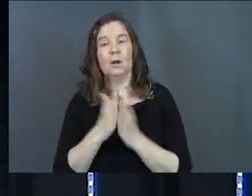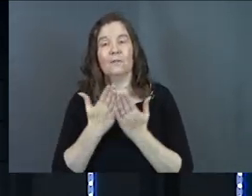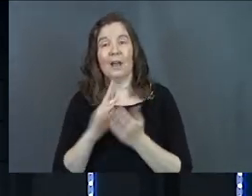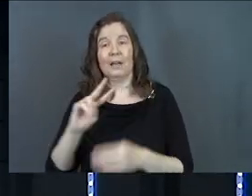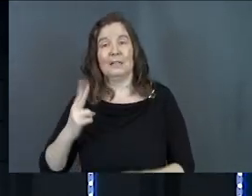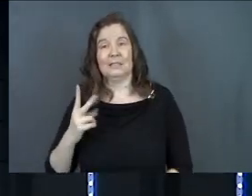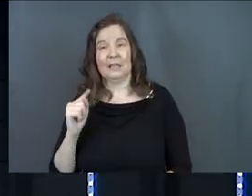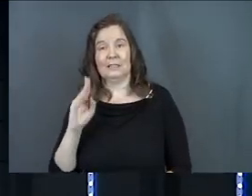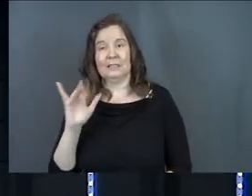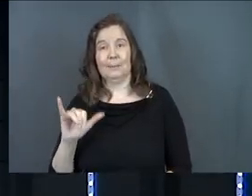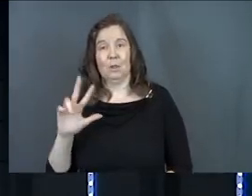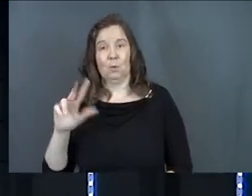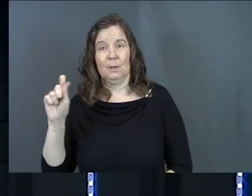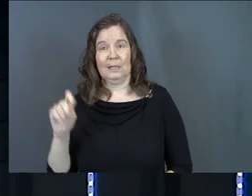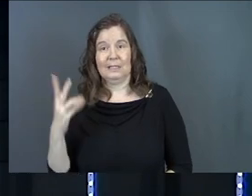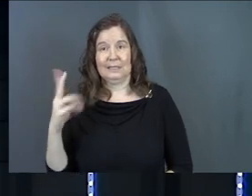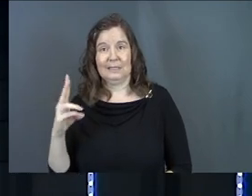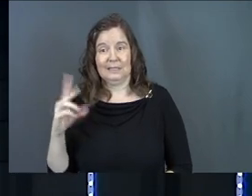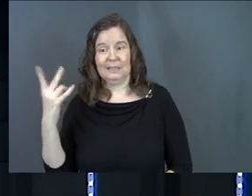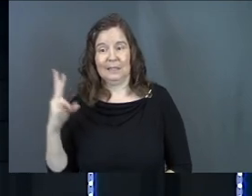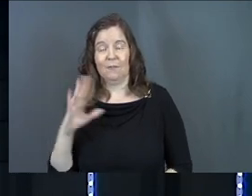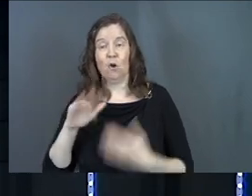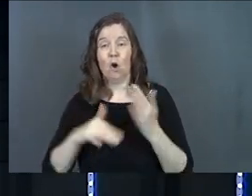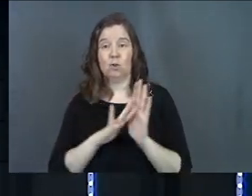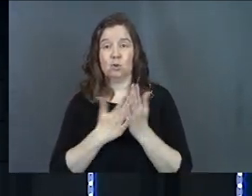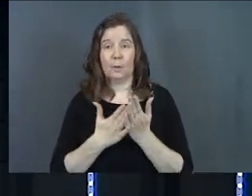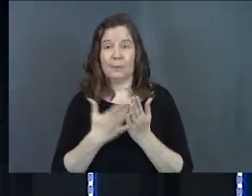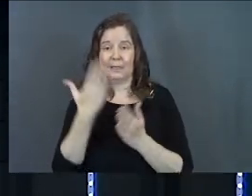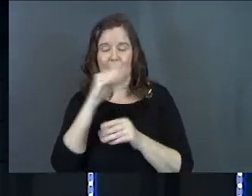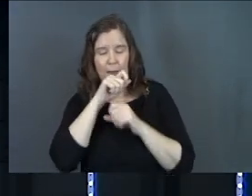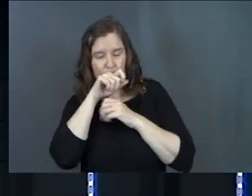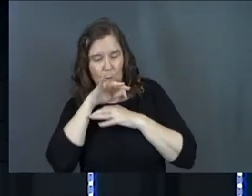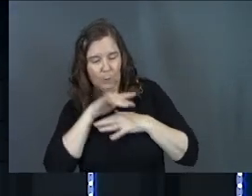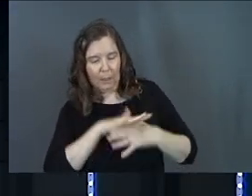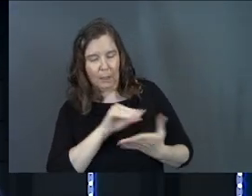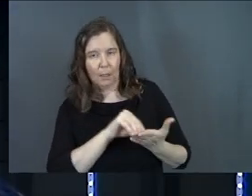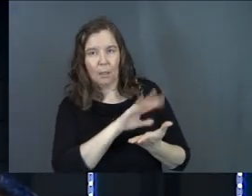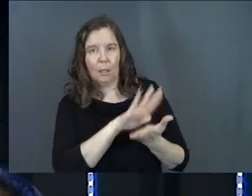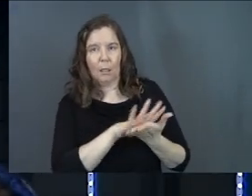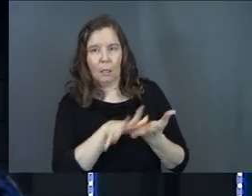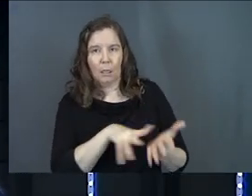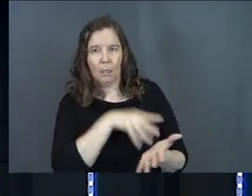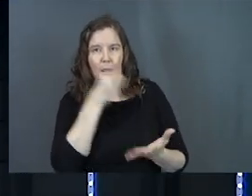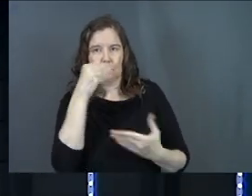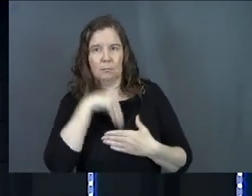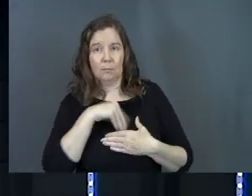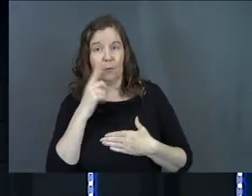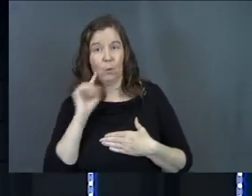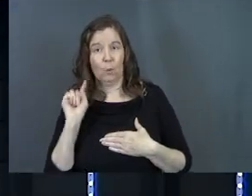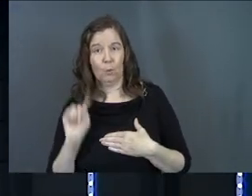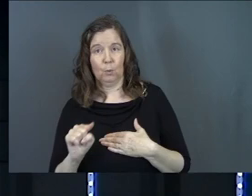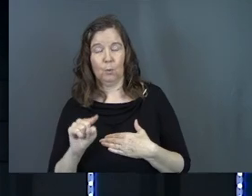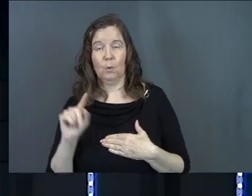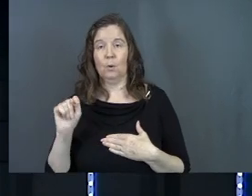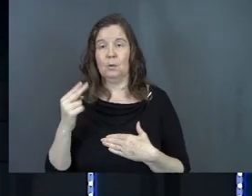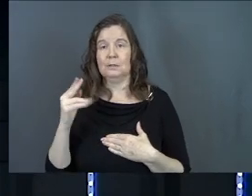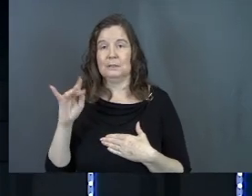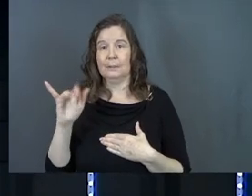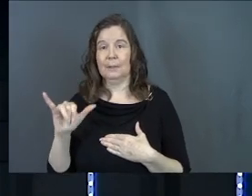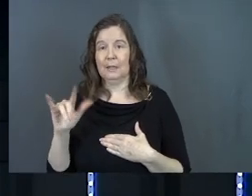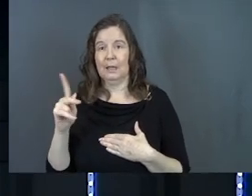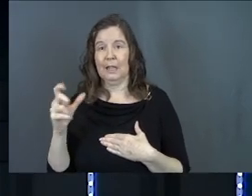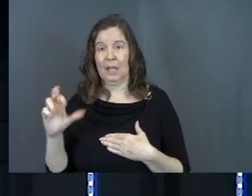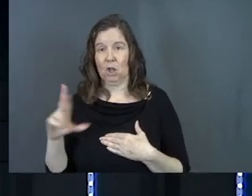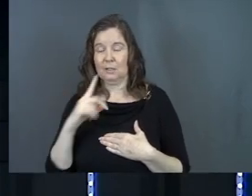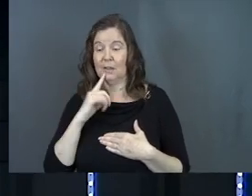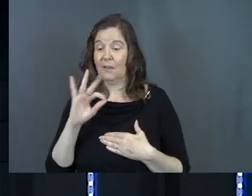2 Timothy 3, 16 and 17. All scripture is God breathed and is profitable for you. Timothy Keller said this. He